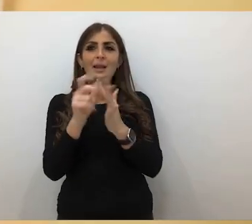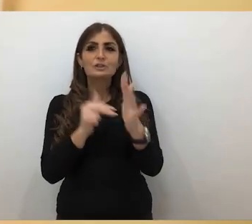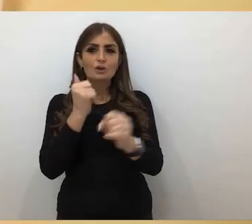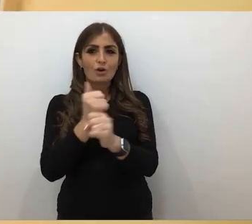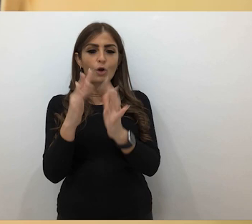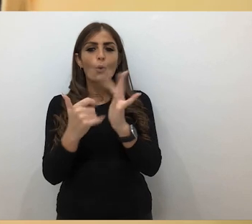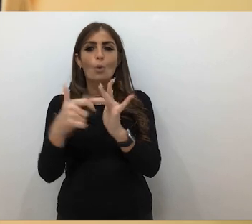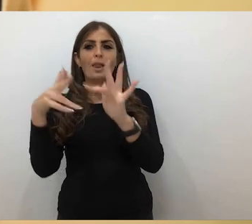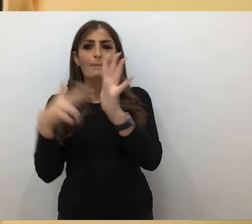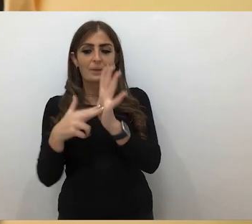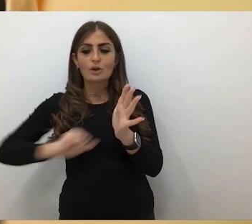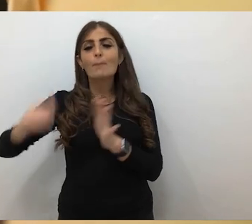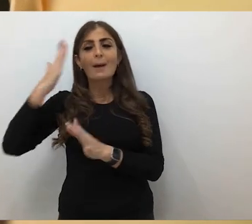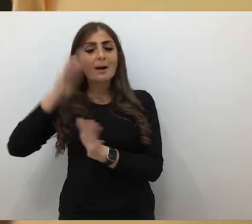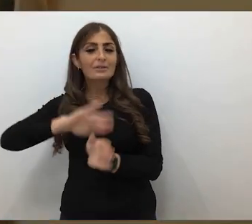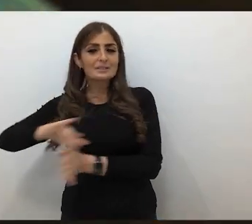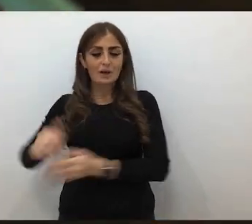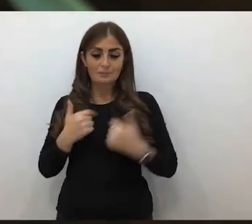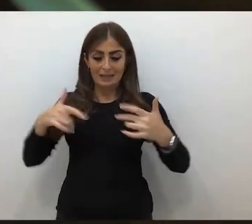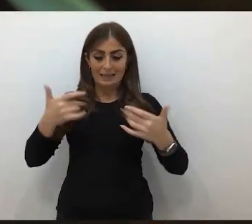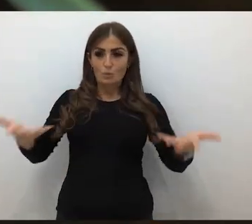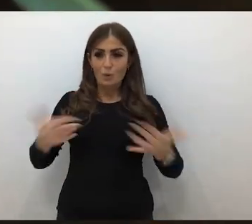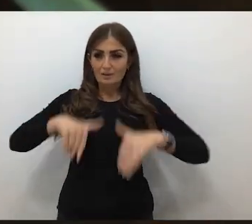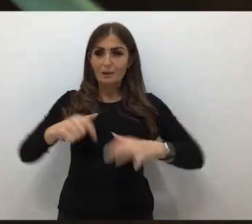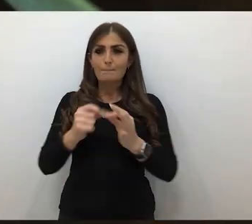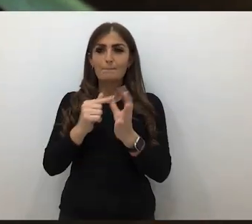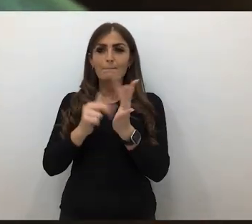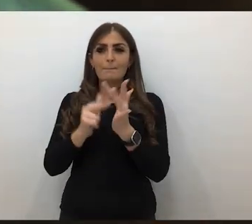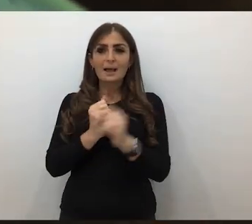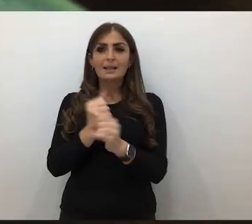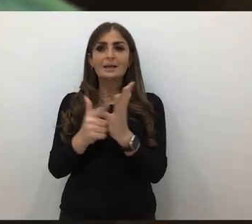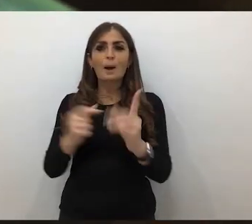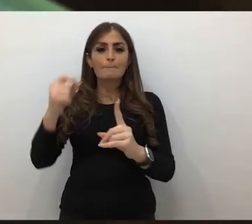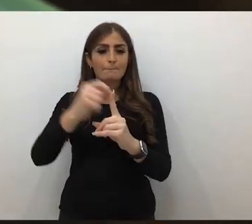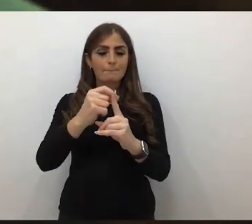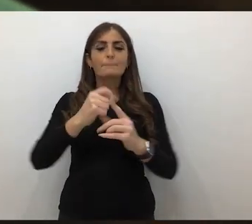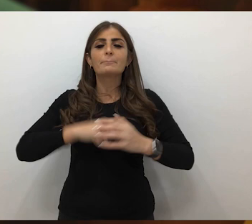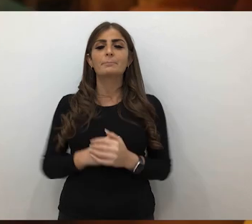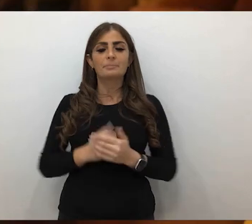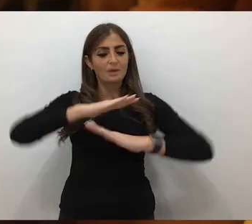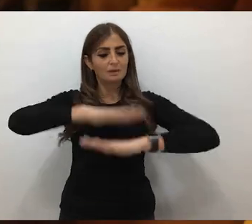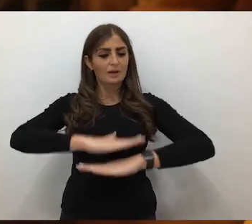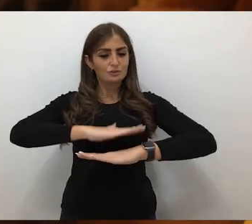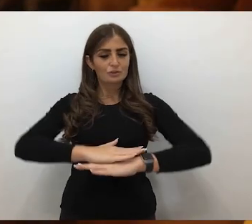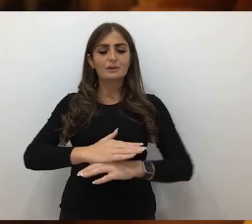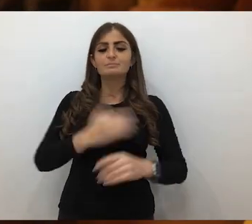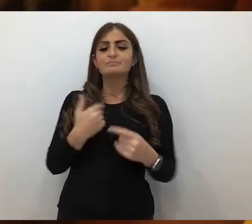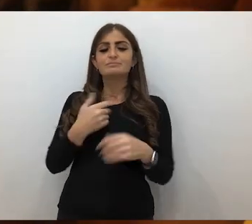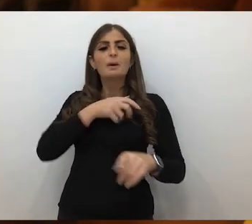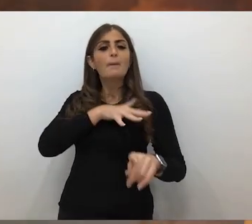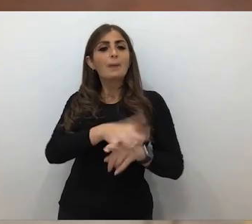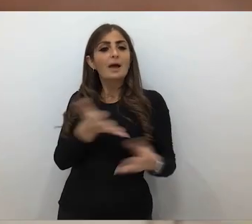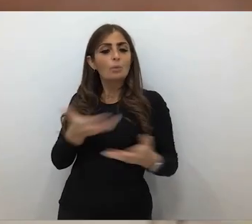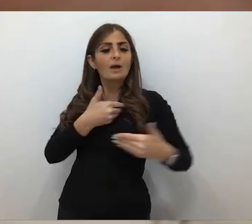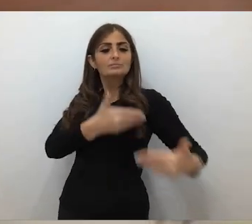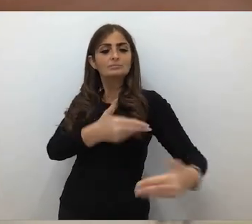-Nadju on my mother's side. I live here in Balingap. This is on Wadandi country, which is my bloodline through my father's